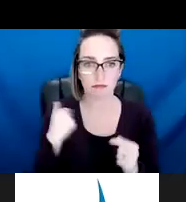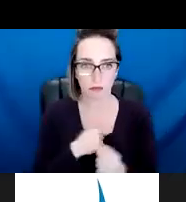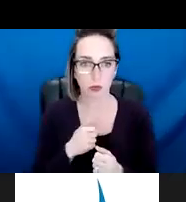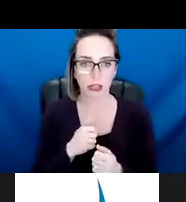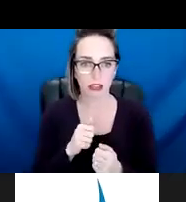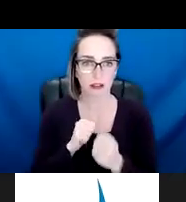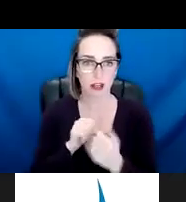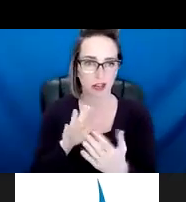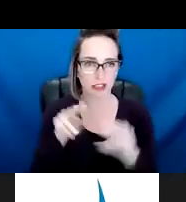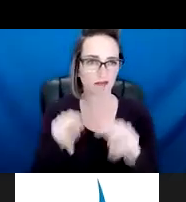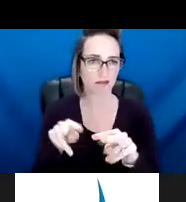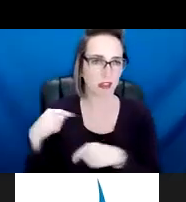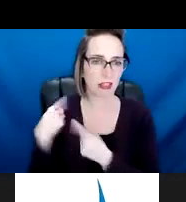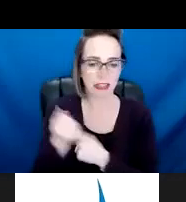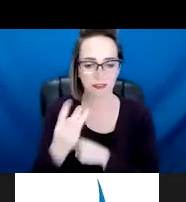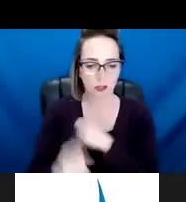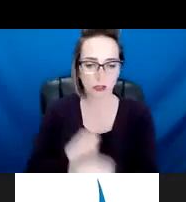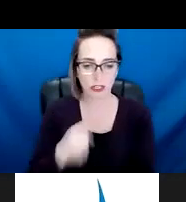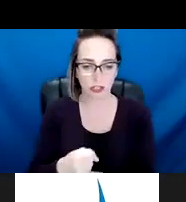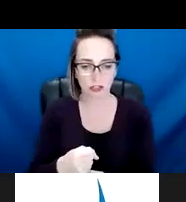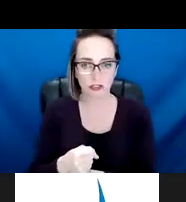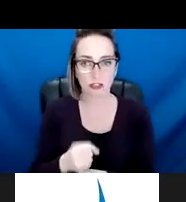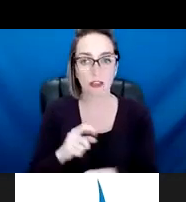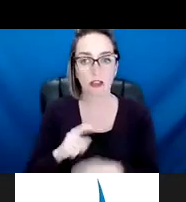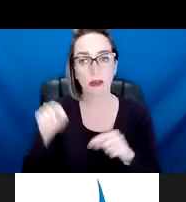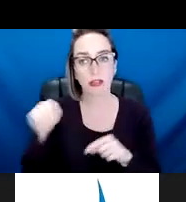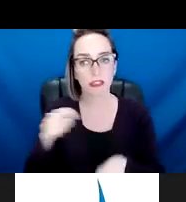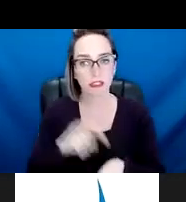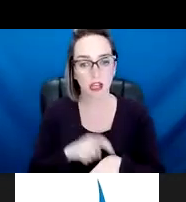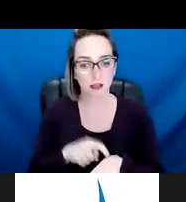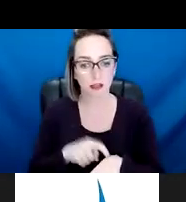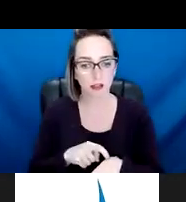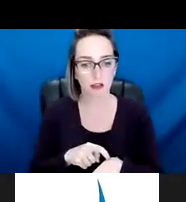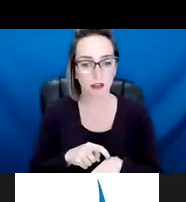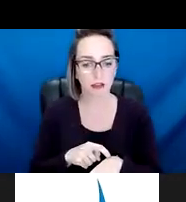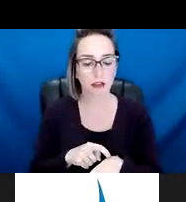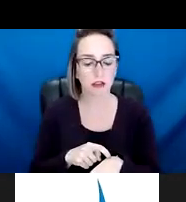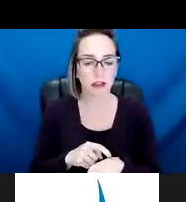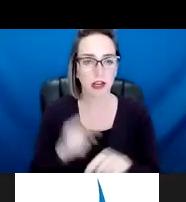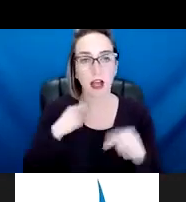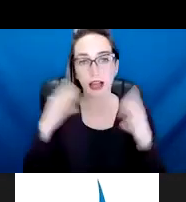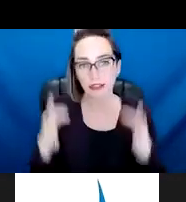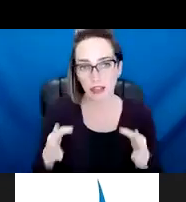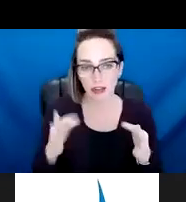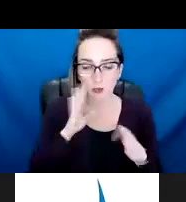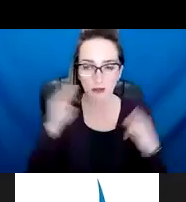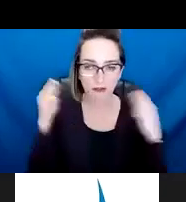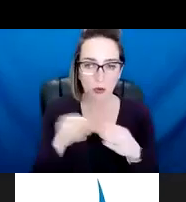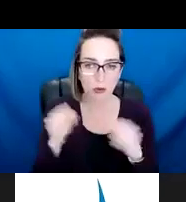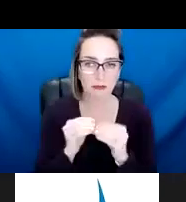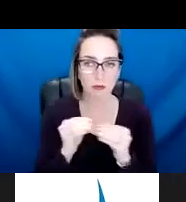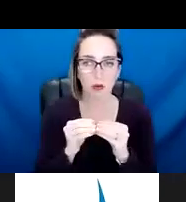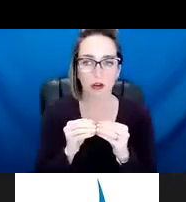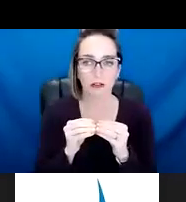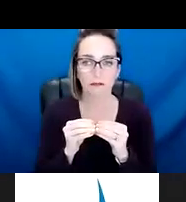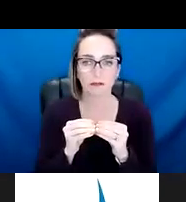last several years. But this time I thought I would focus on a little bit more of some of the